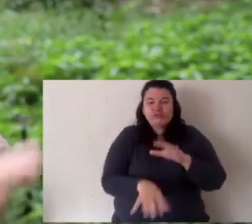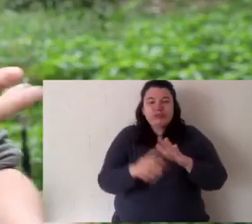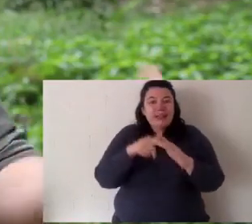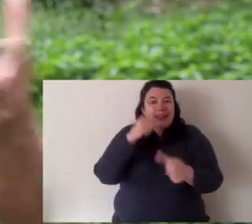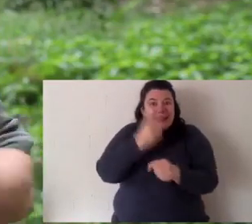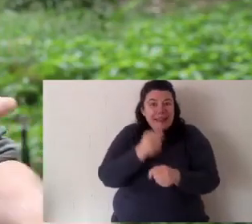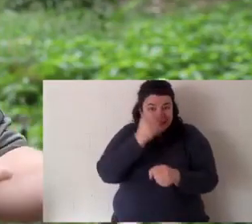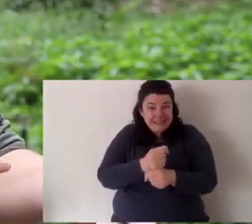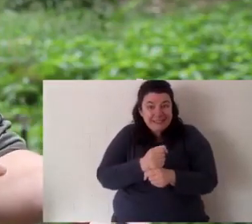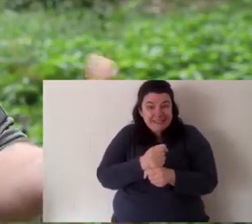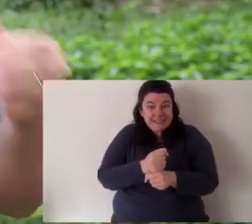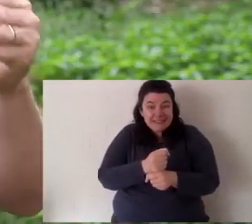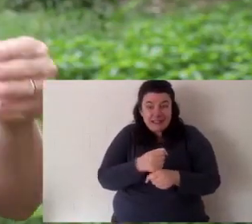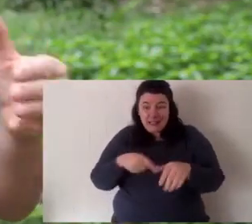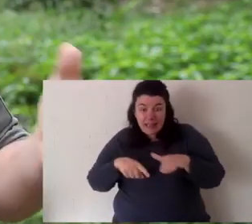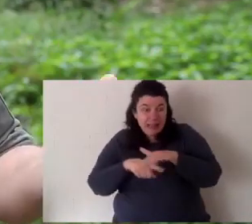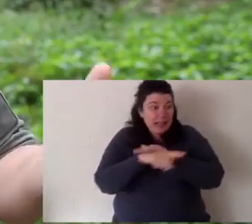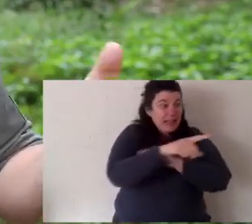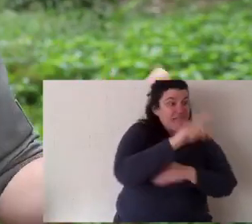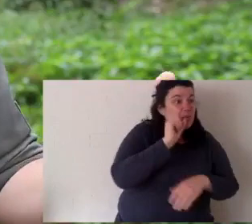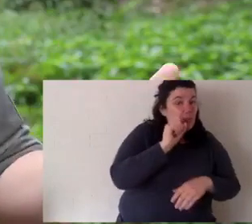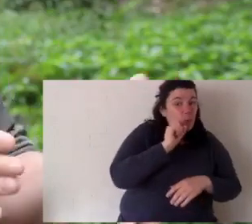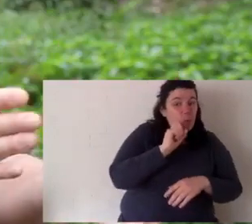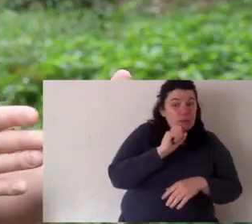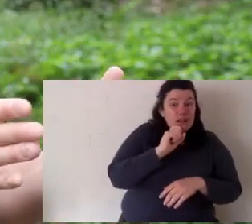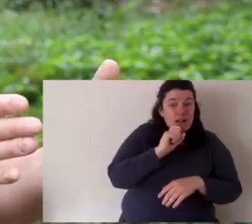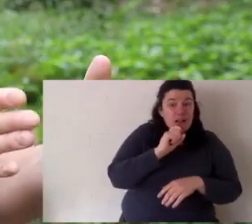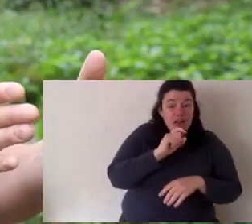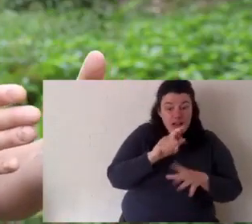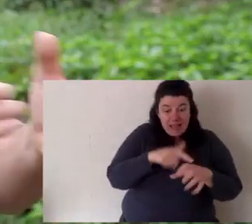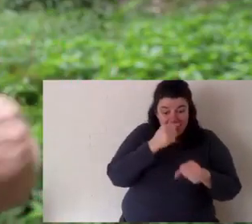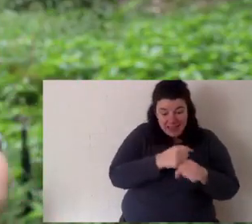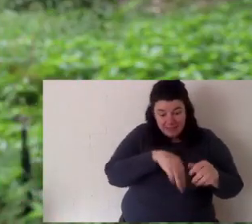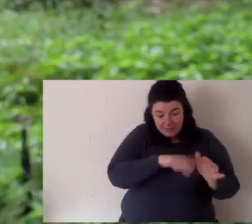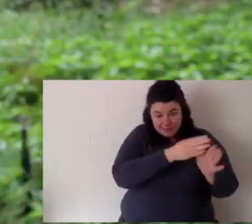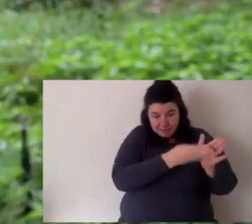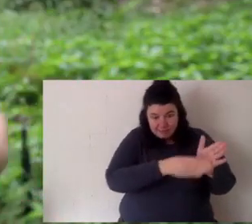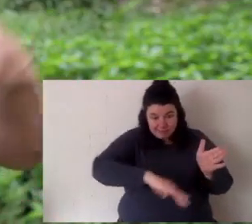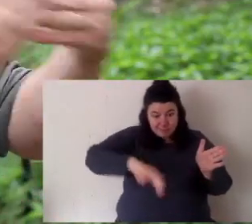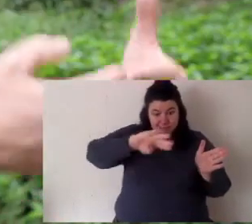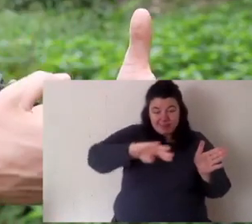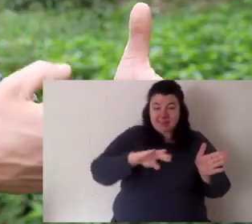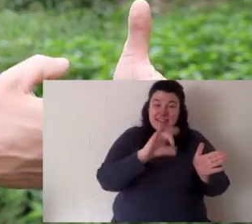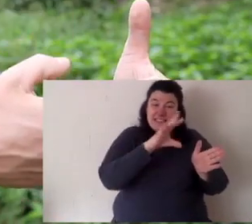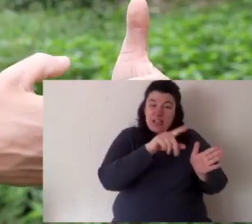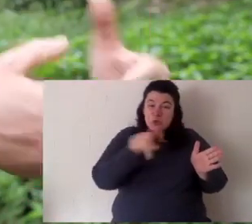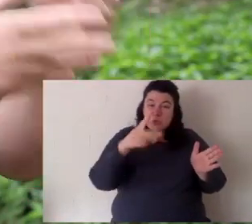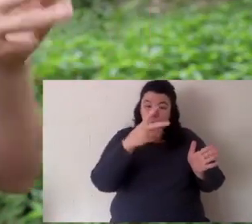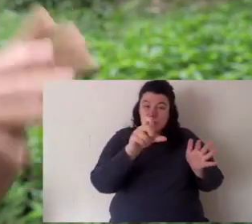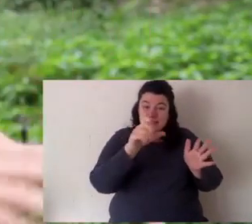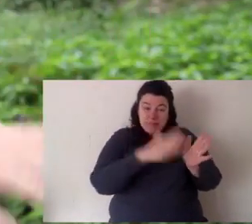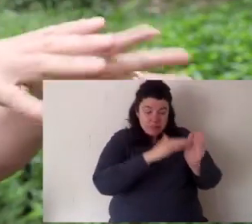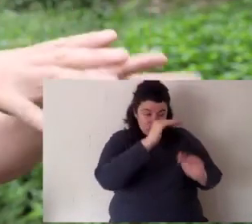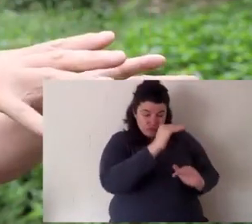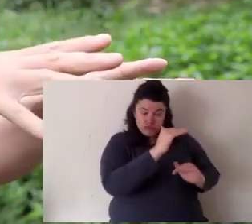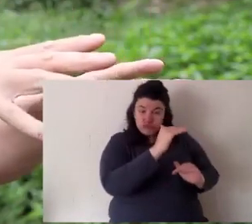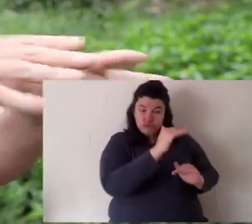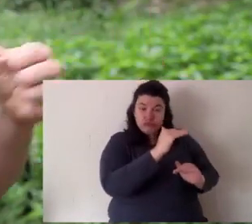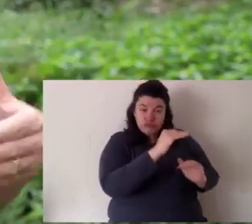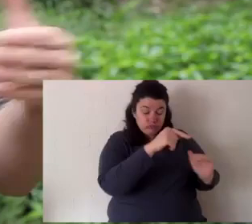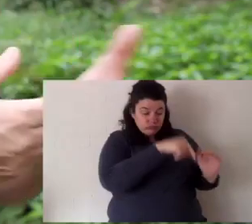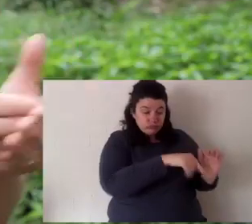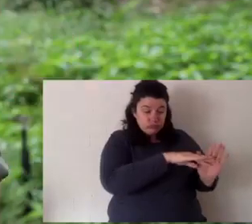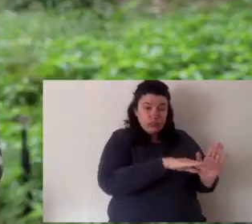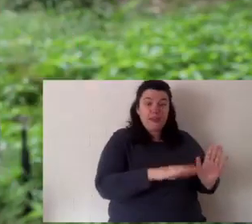softens the Earth. And the females know that's time to lay their eggs. So, they leave the water. And they lay their eggs.